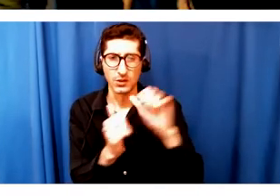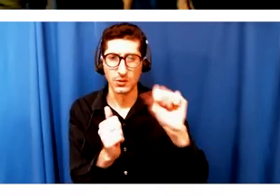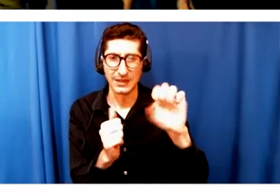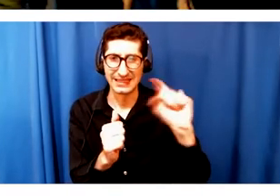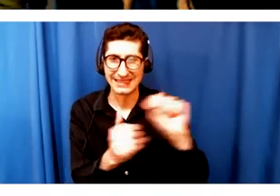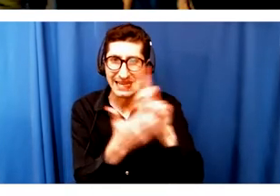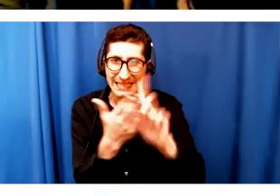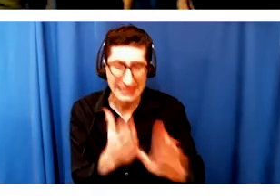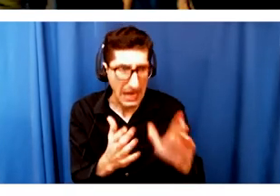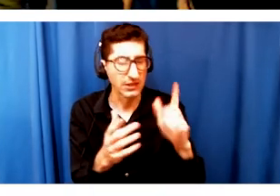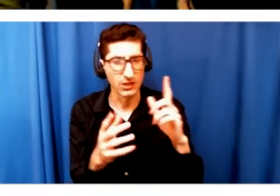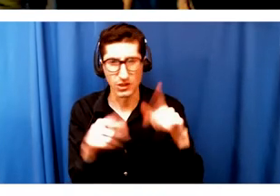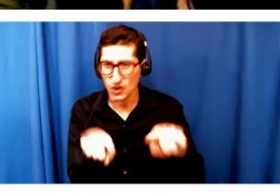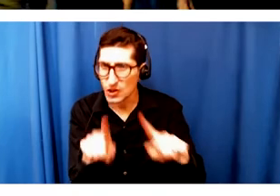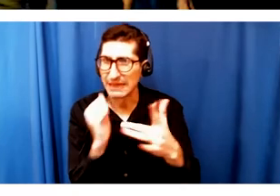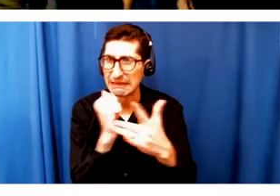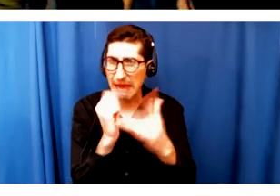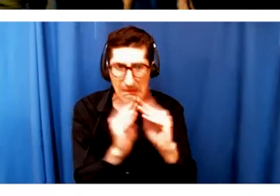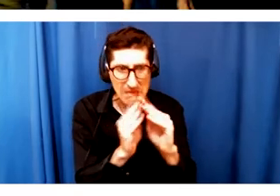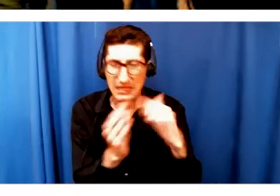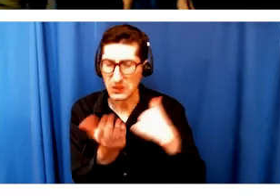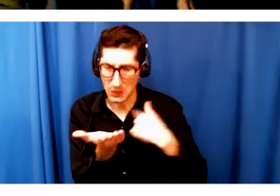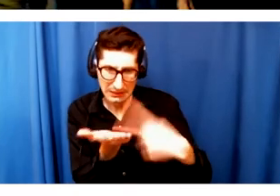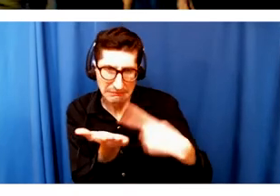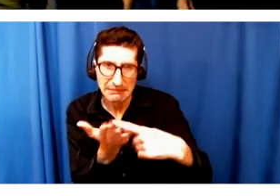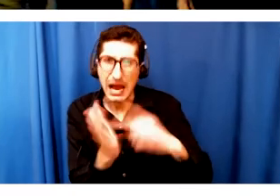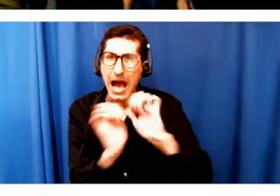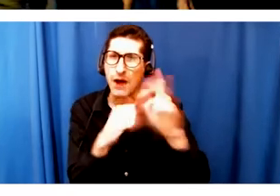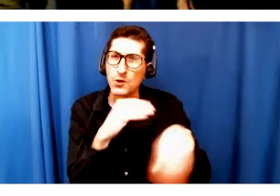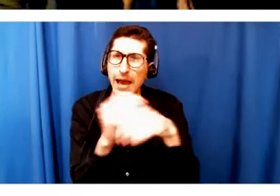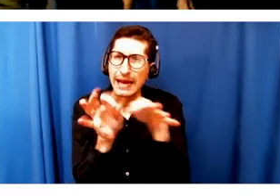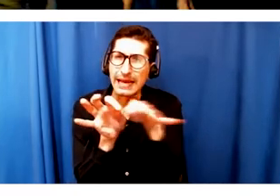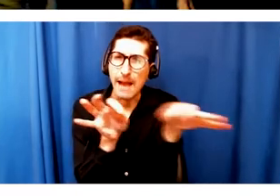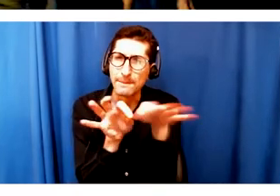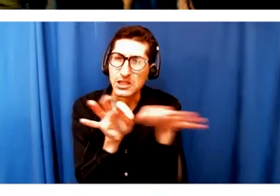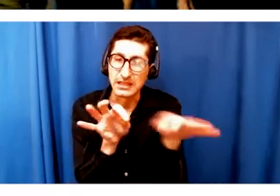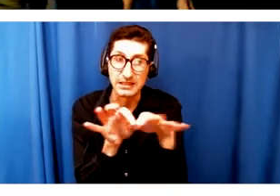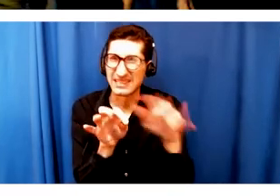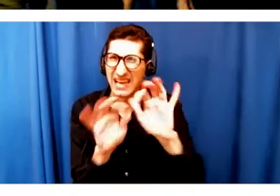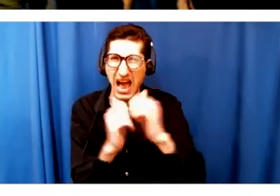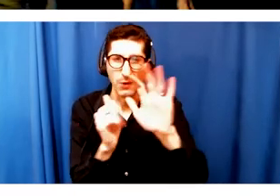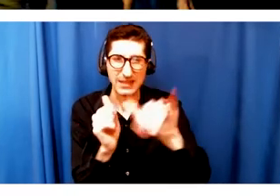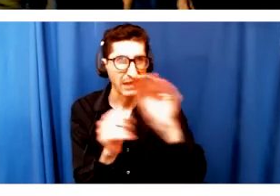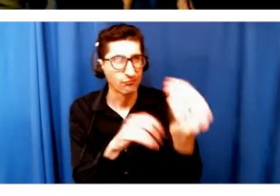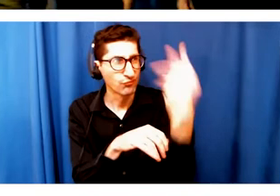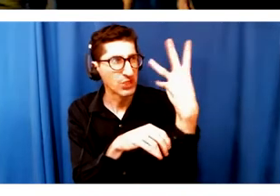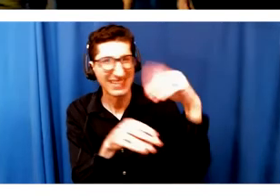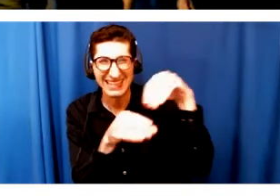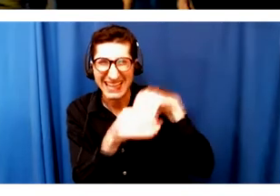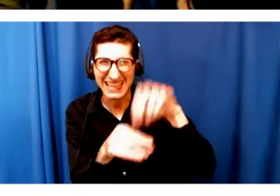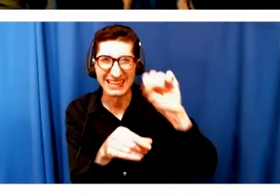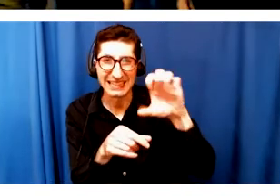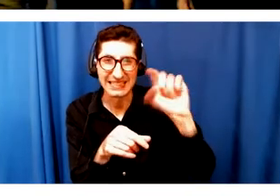how are we going to work in captioning? How can we project it into the set? How can it become part of what we do? How can we think about the